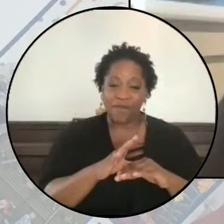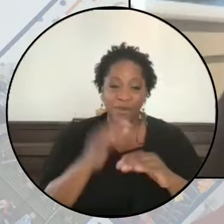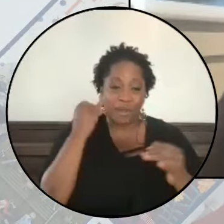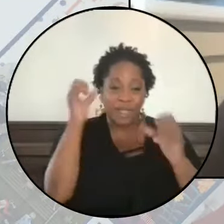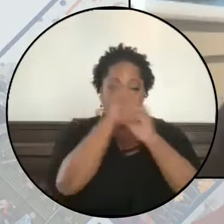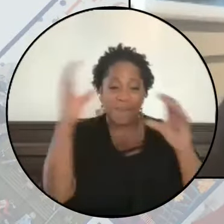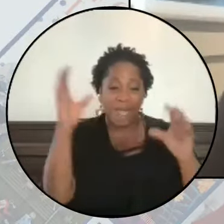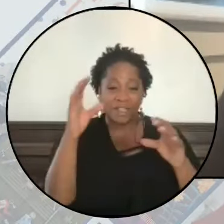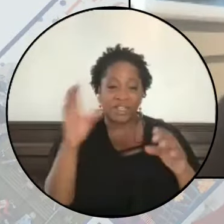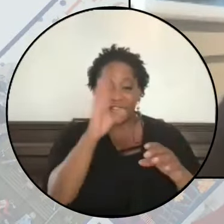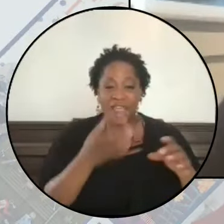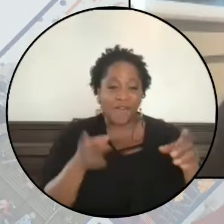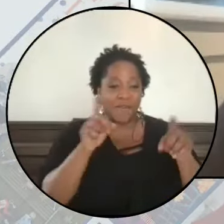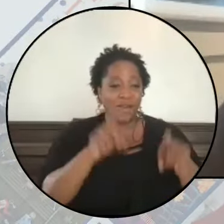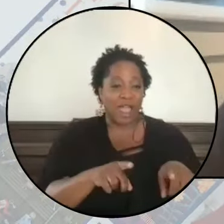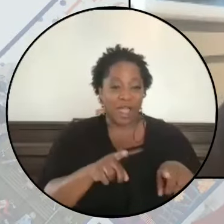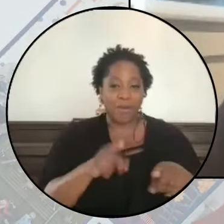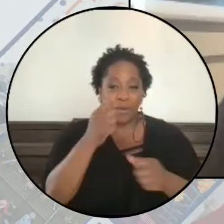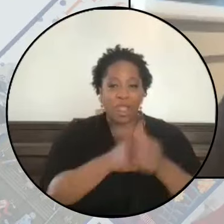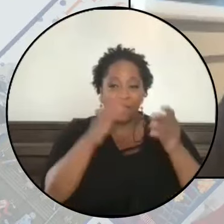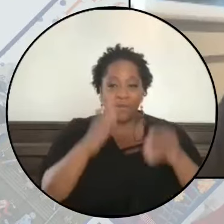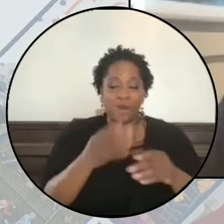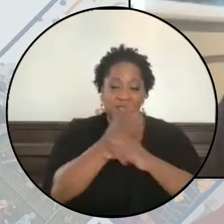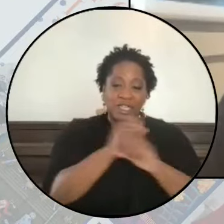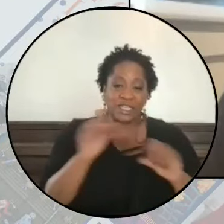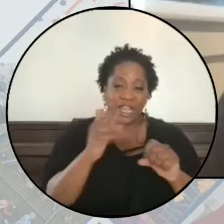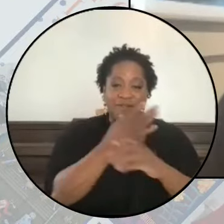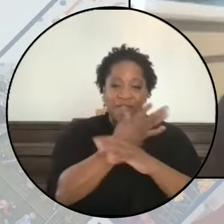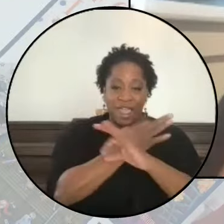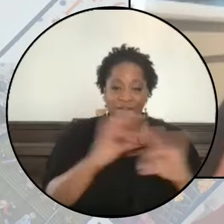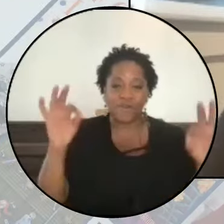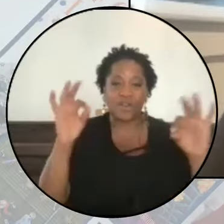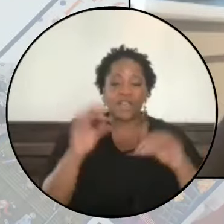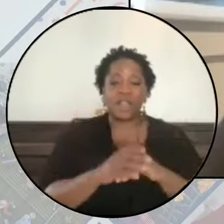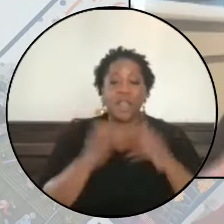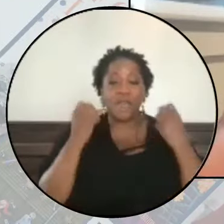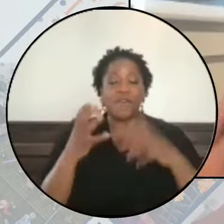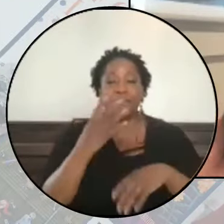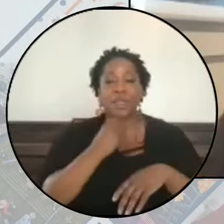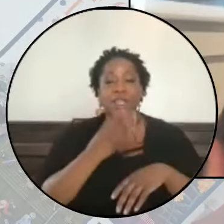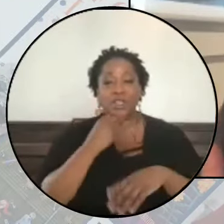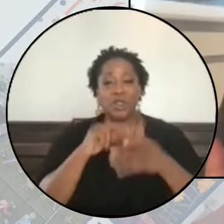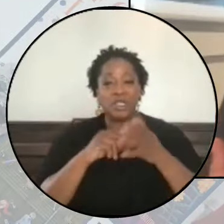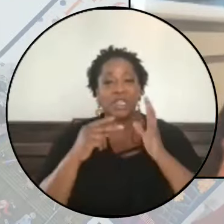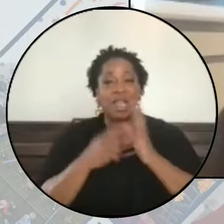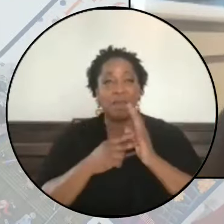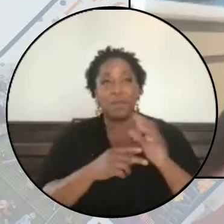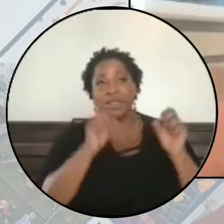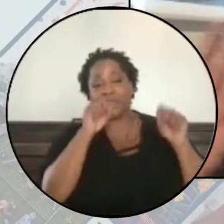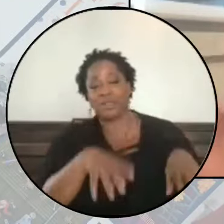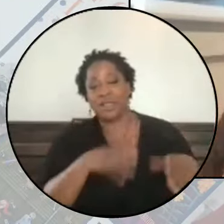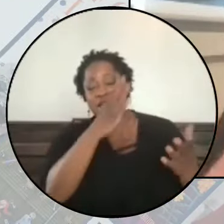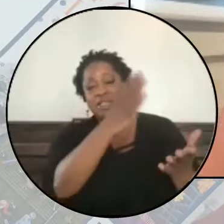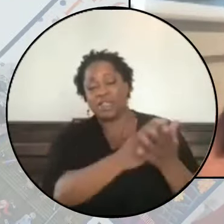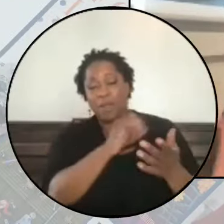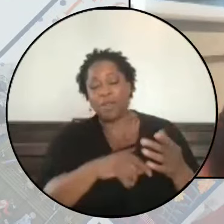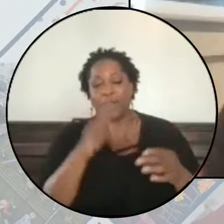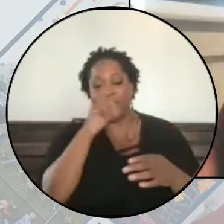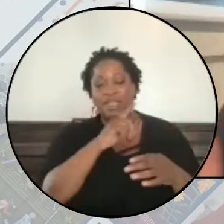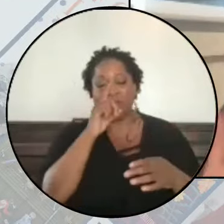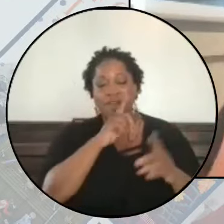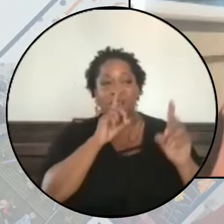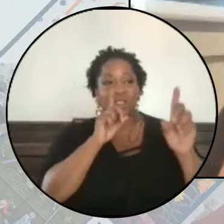imagined, never happen, where everybody is safe and free. And for many Jews, that means abandoning this false